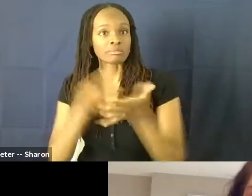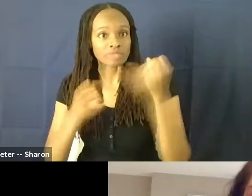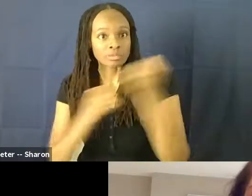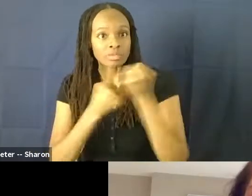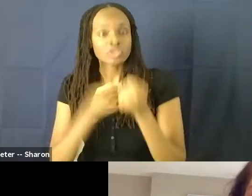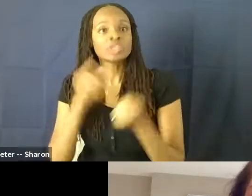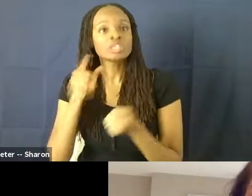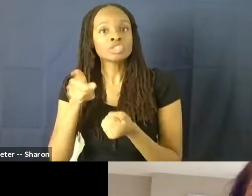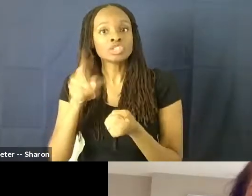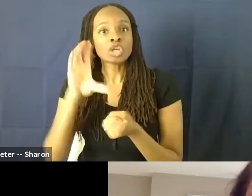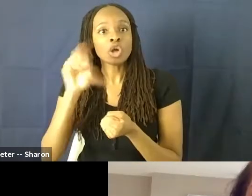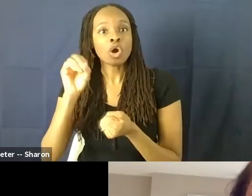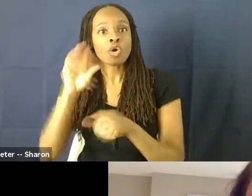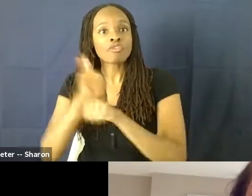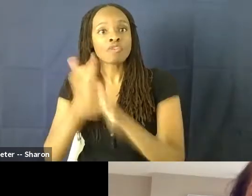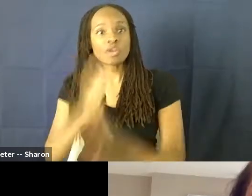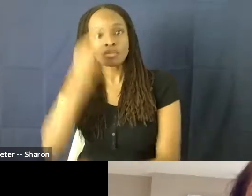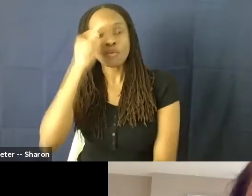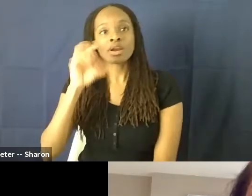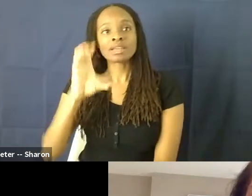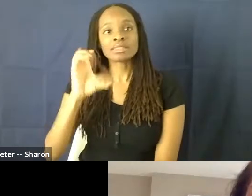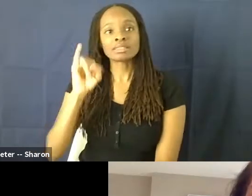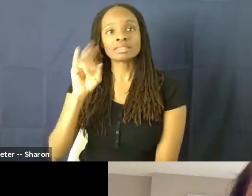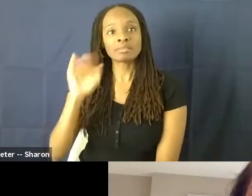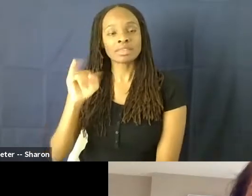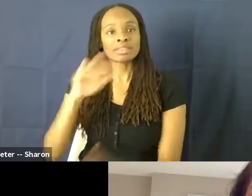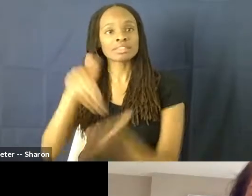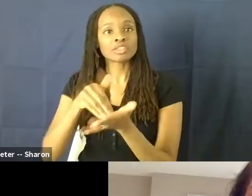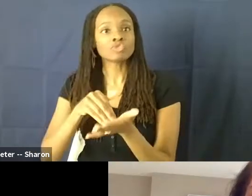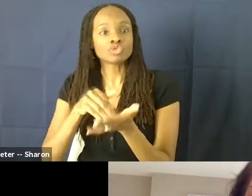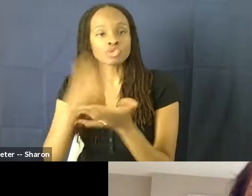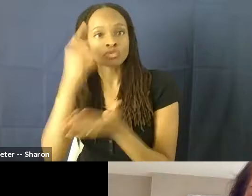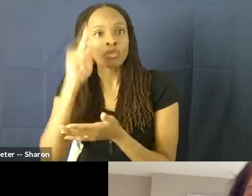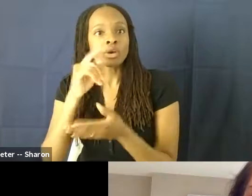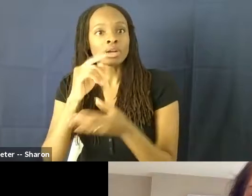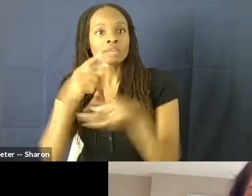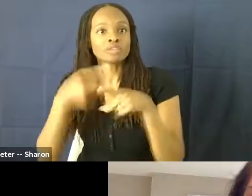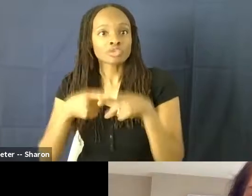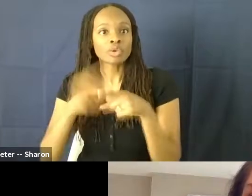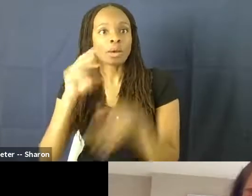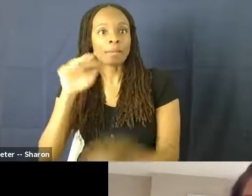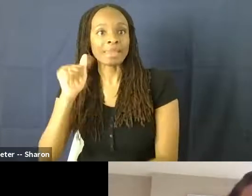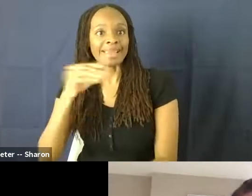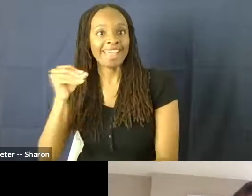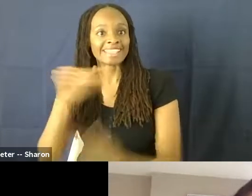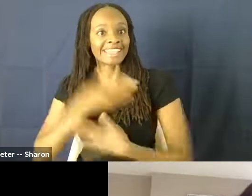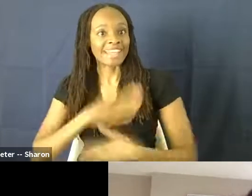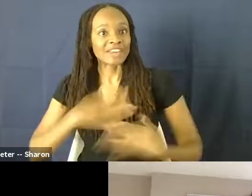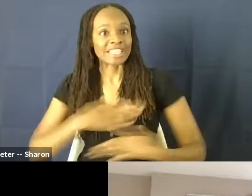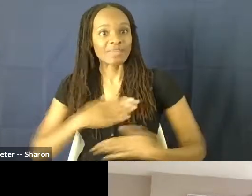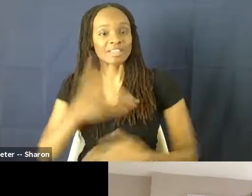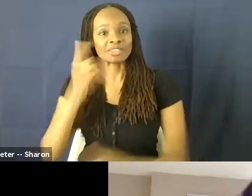a co-founder of CIMI, the Center for Intersectional Media and Entertainment. So Dr. Nicole, take it away.